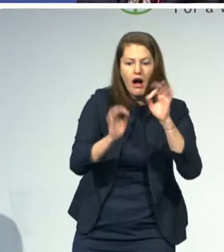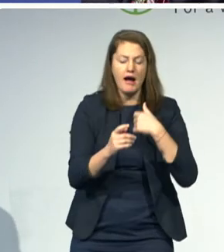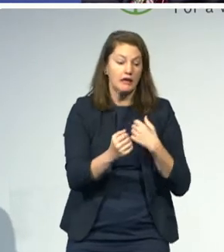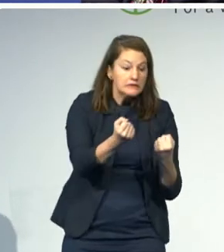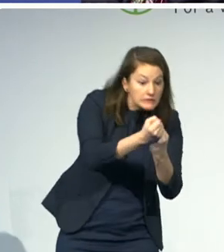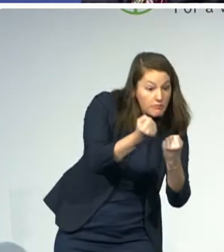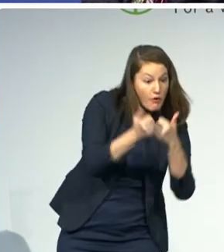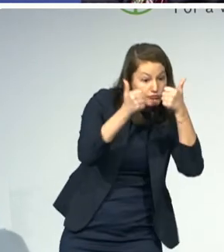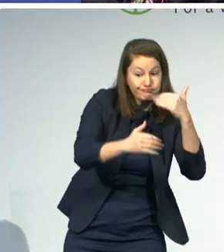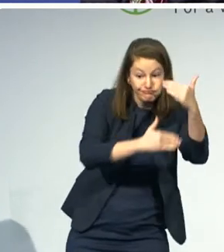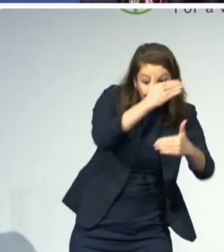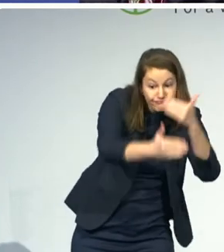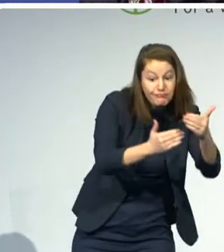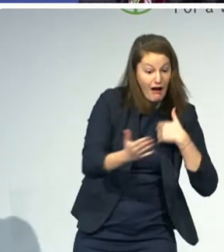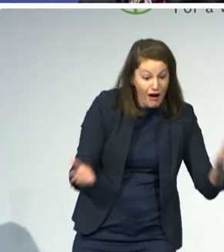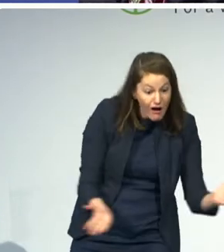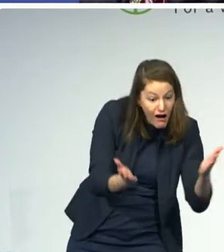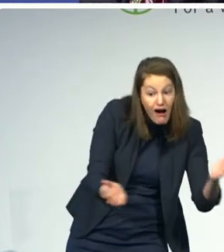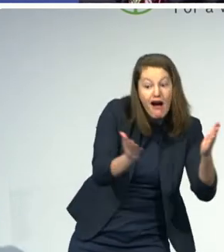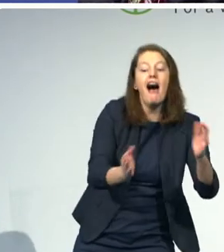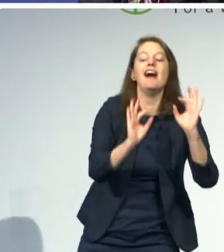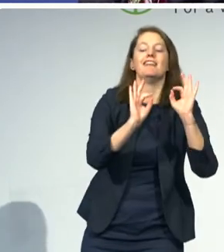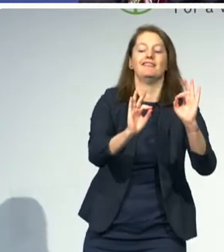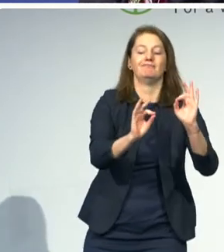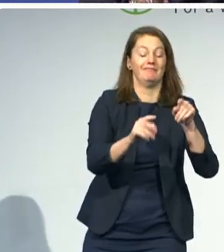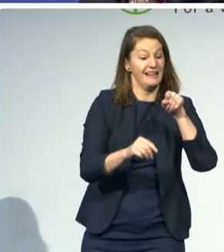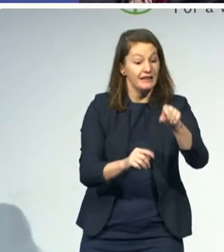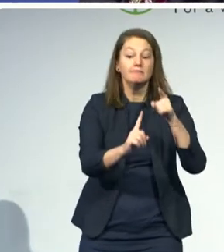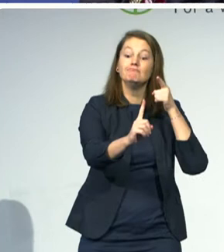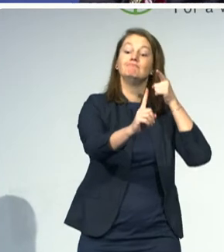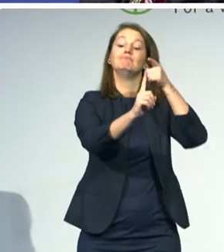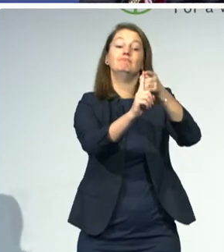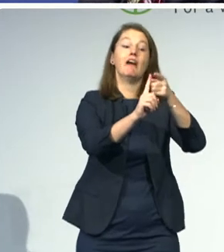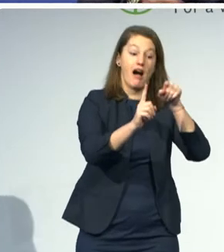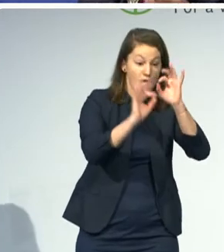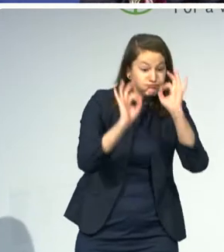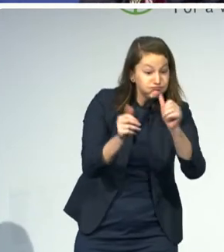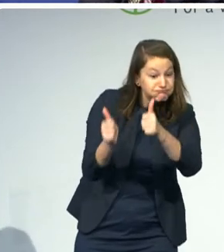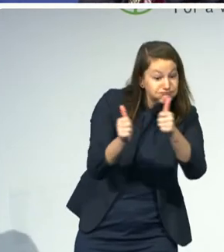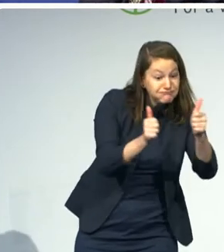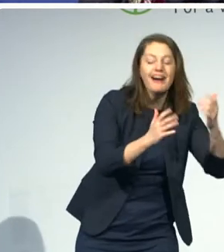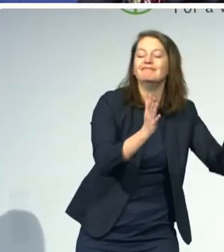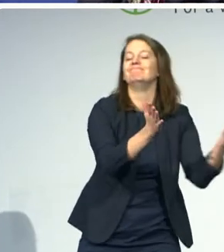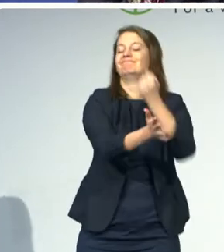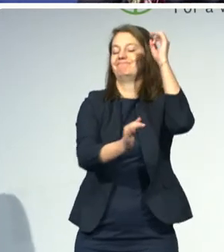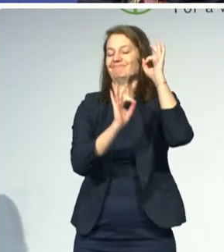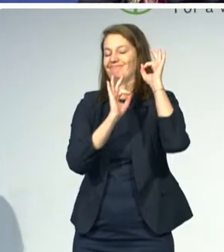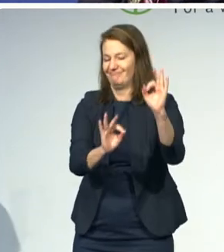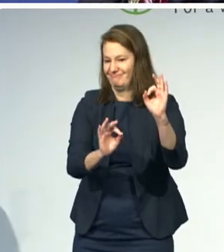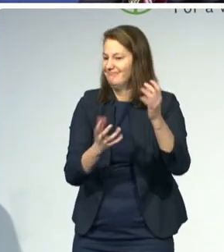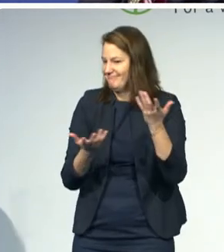their educational goals, we can begin to recognize with more clarity what inclusive education